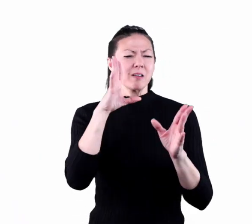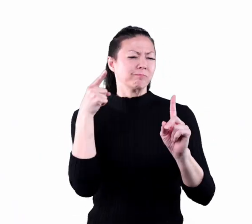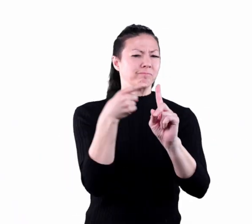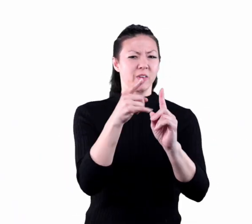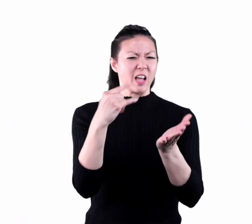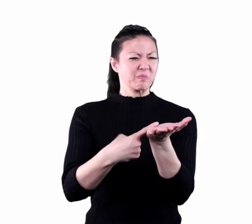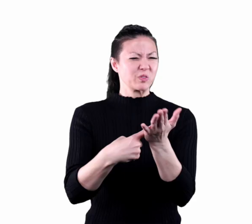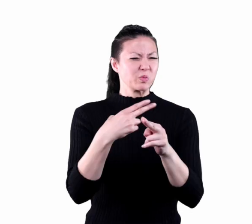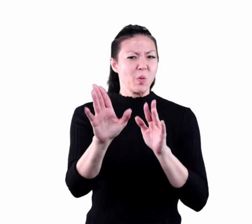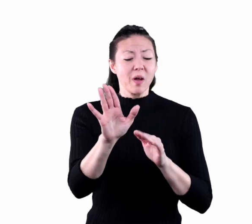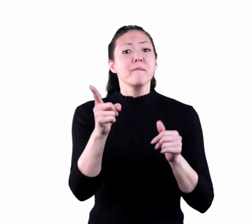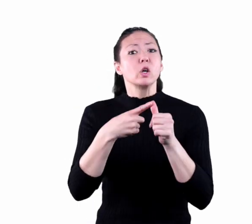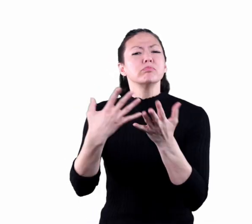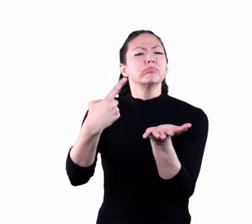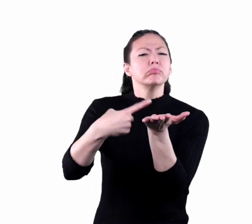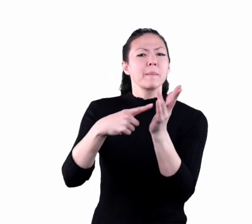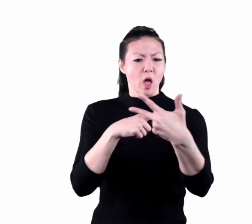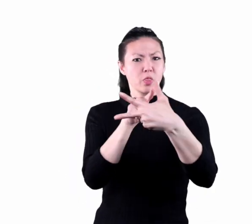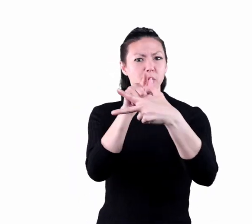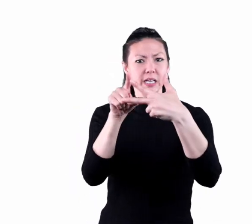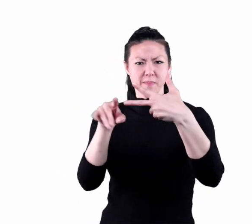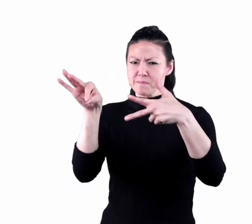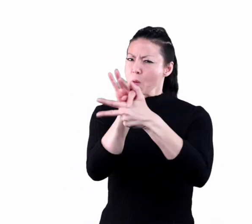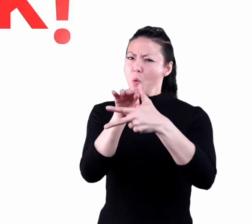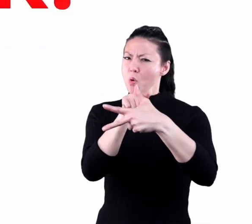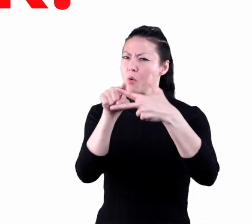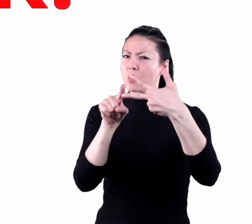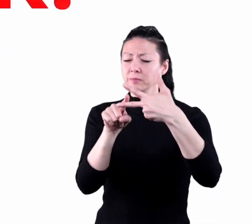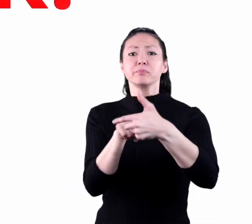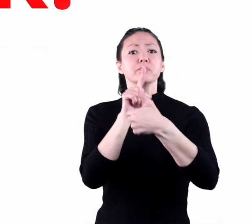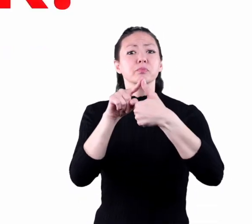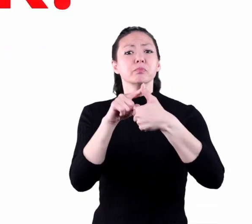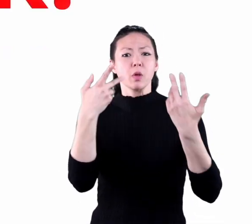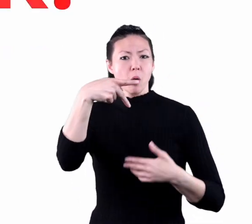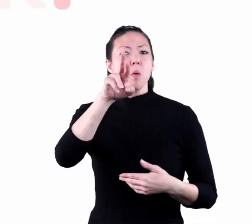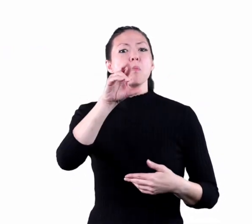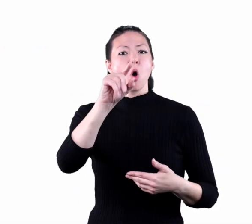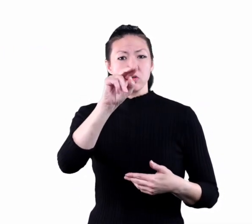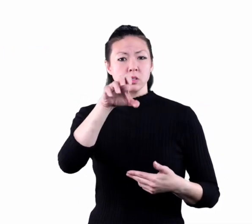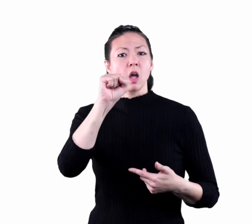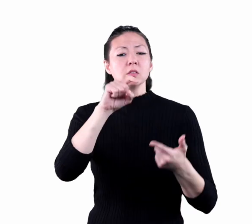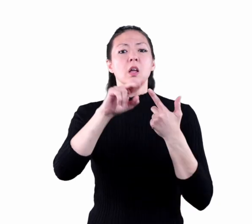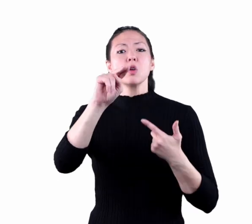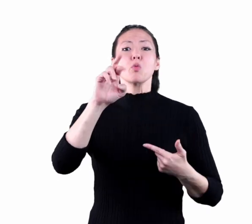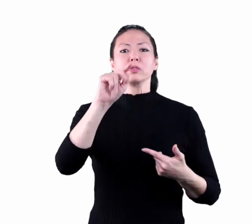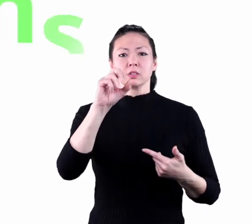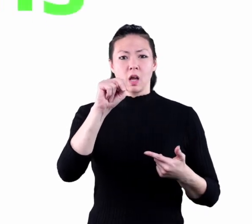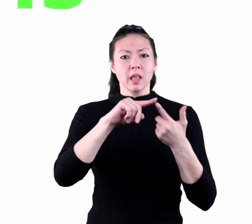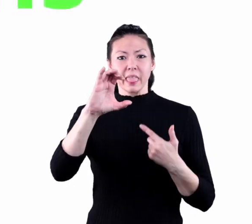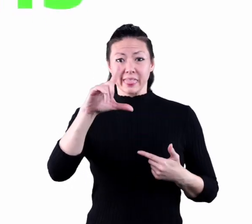But we'll get to that shortly. First, let's talk about these three particles. Protons,